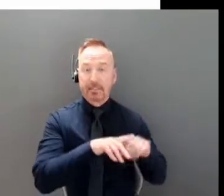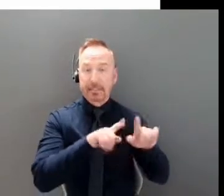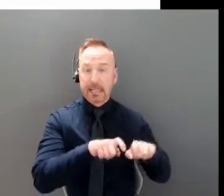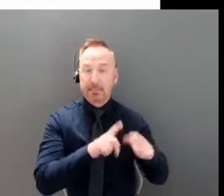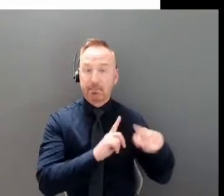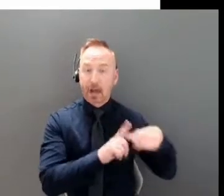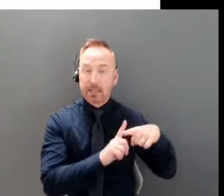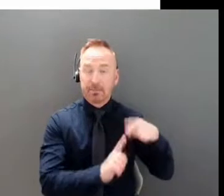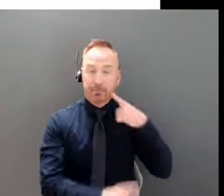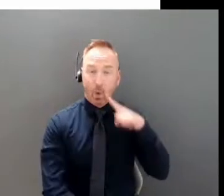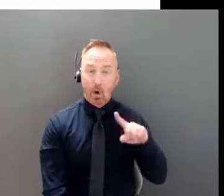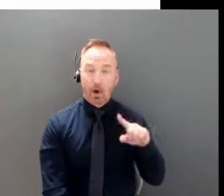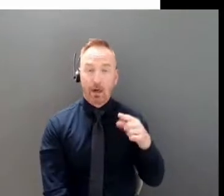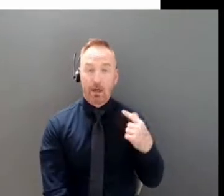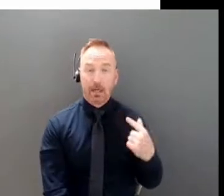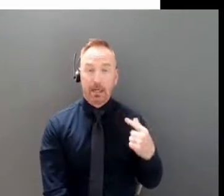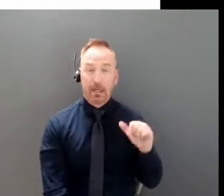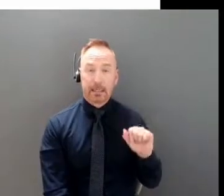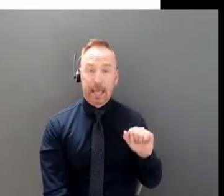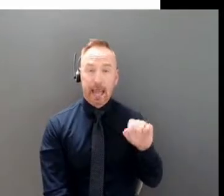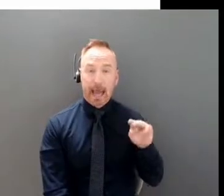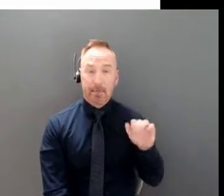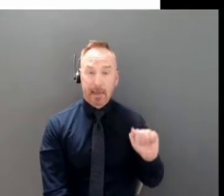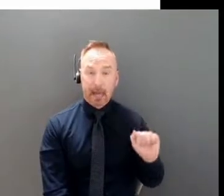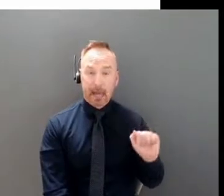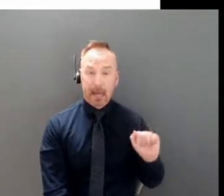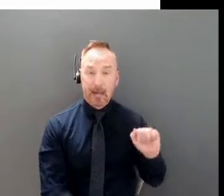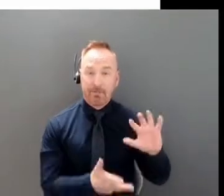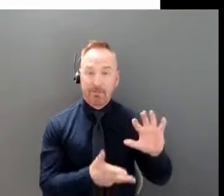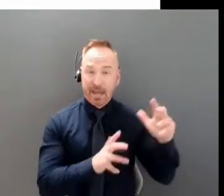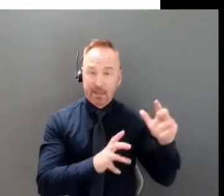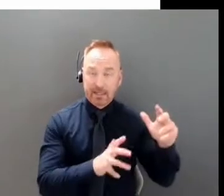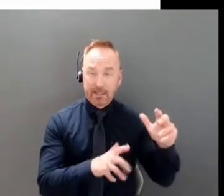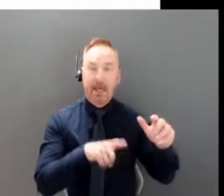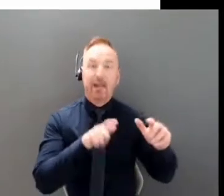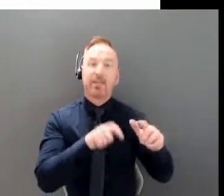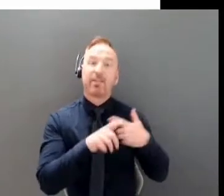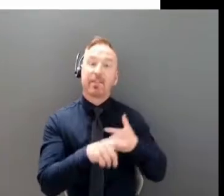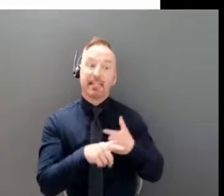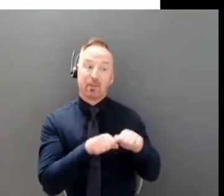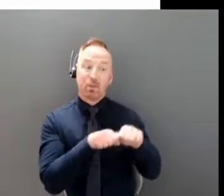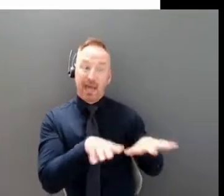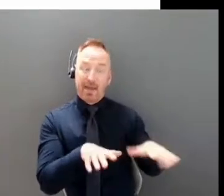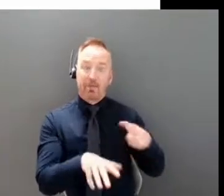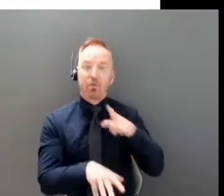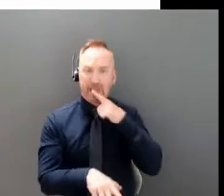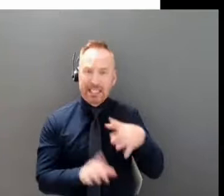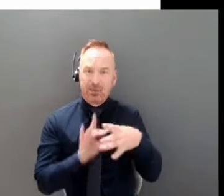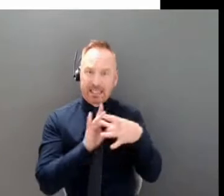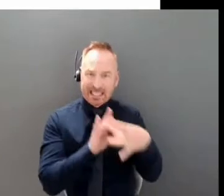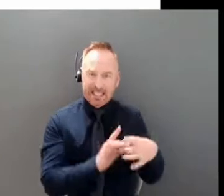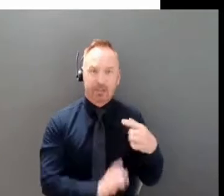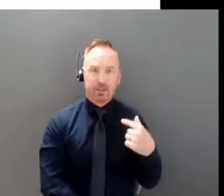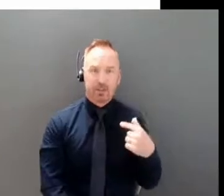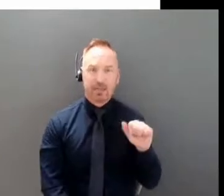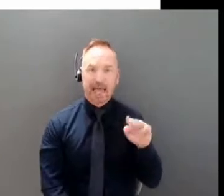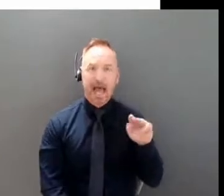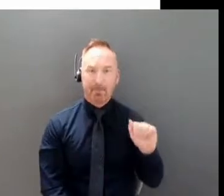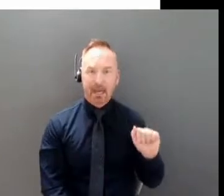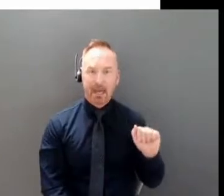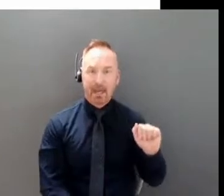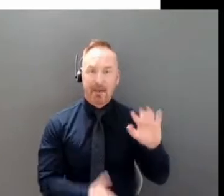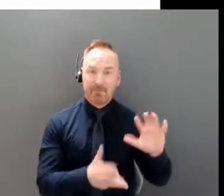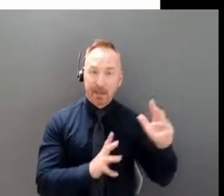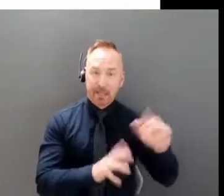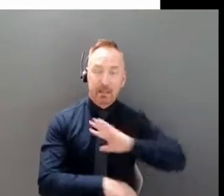clearly a wave that is being driven by the gamma variant and, in fact, all of our hospitalized cases for which we